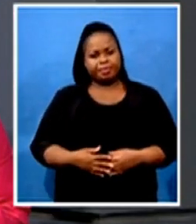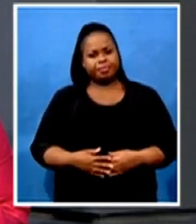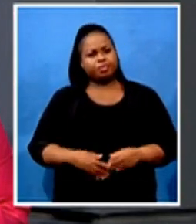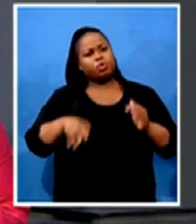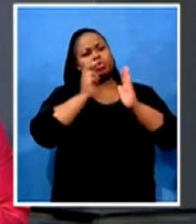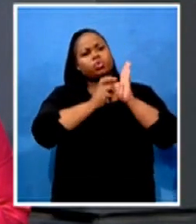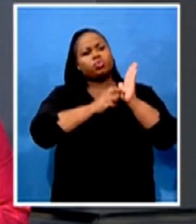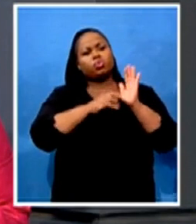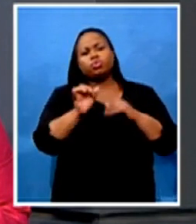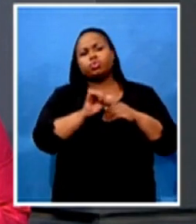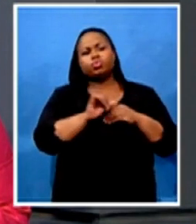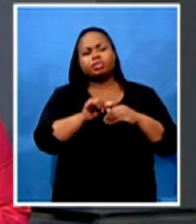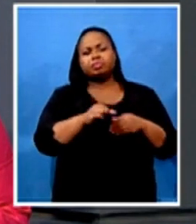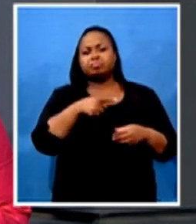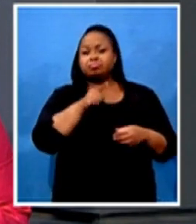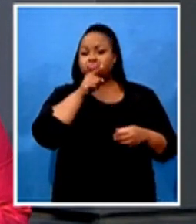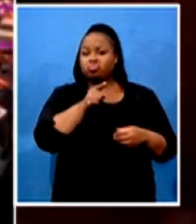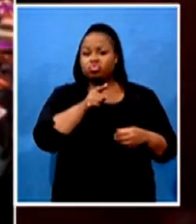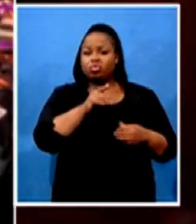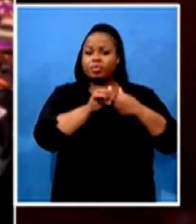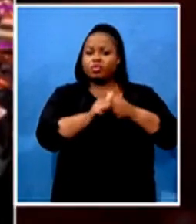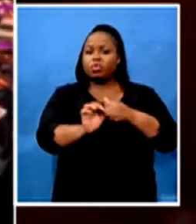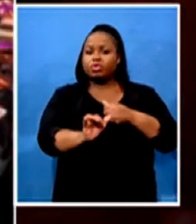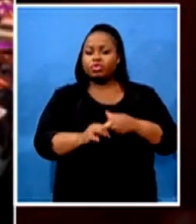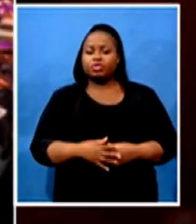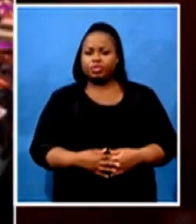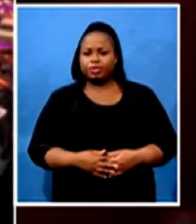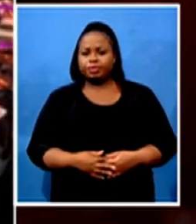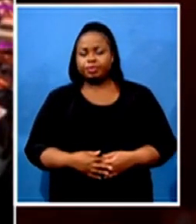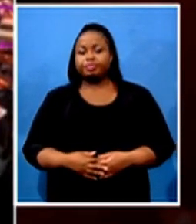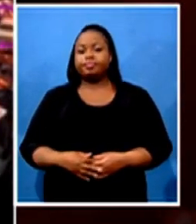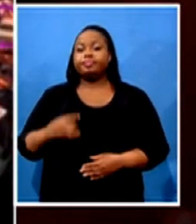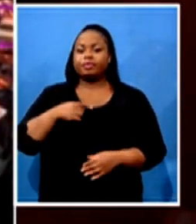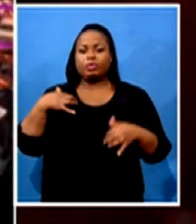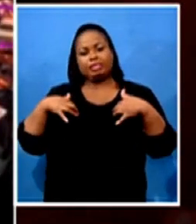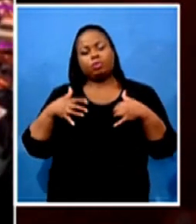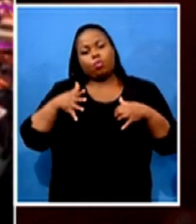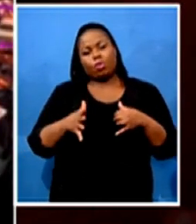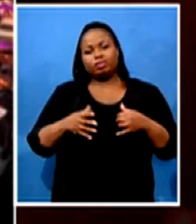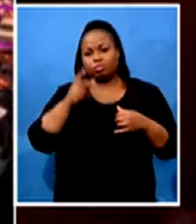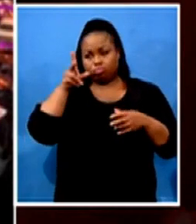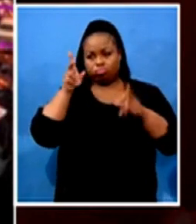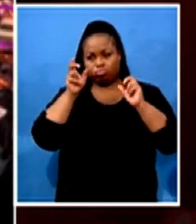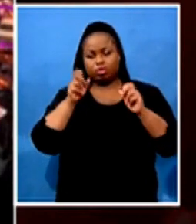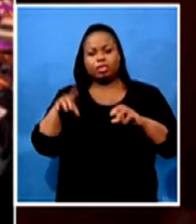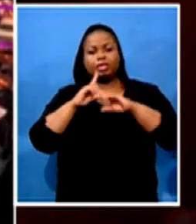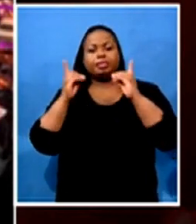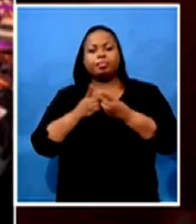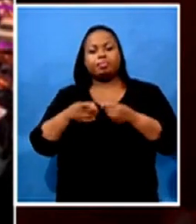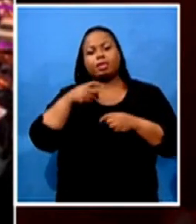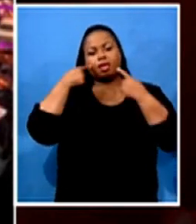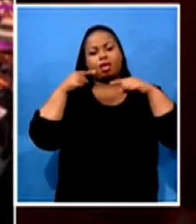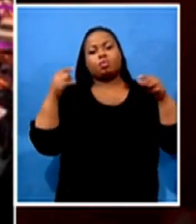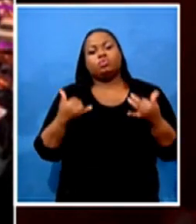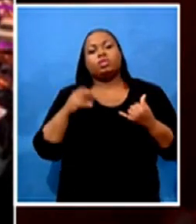have to adhere to? We are eagerly awaiting on those protocols from the department. We have certainly asked for 70%